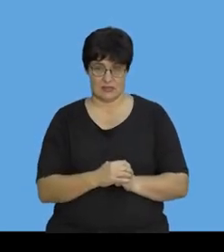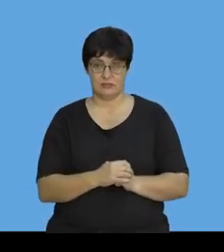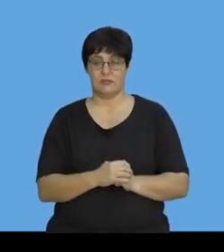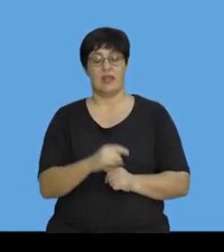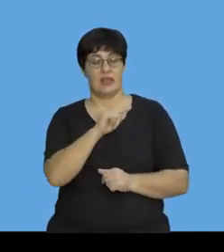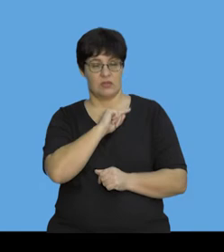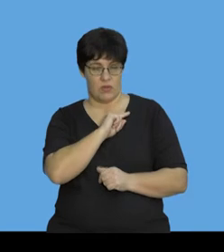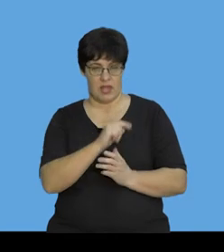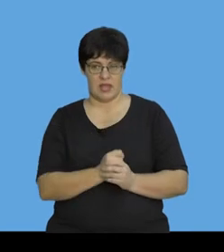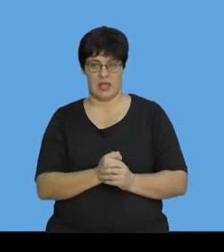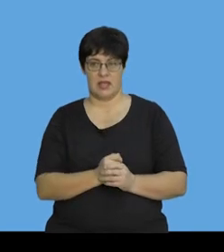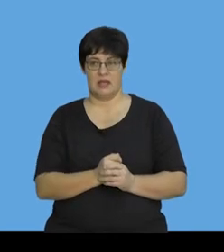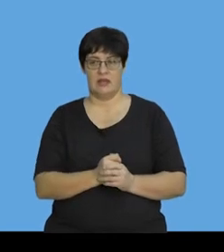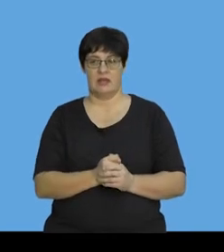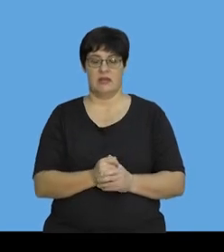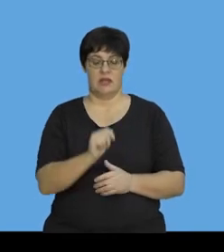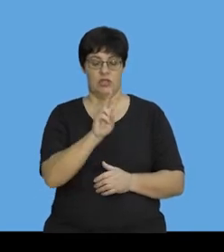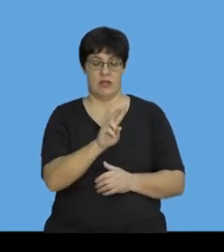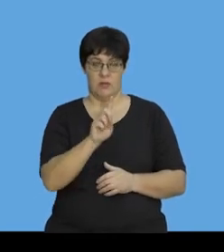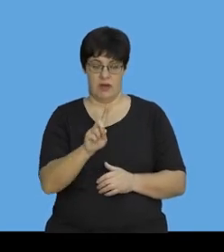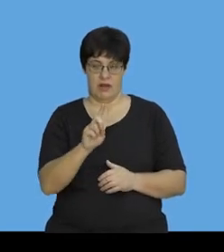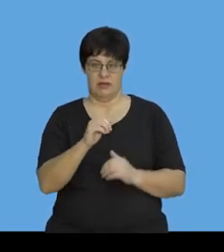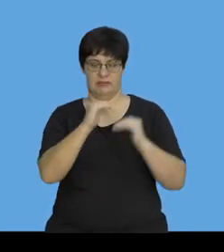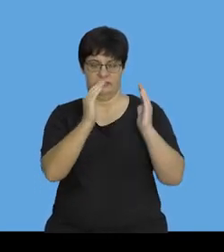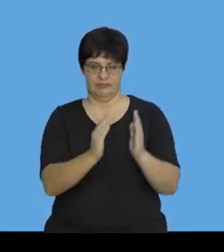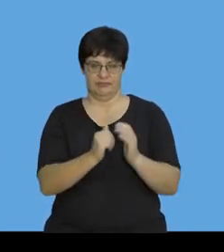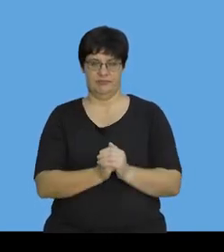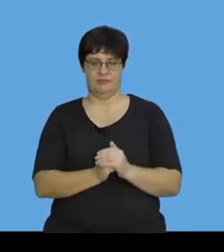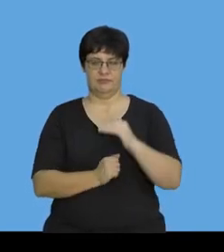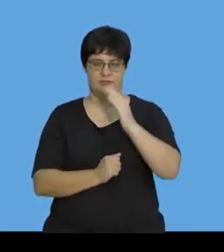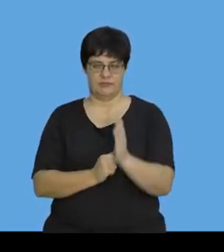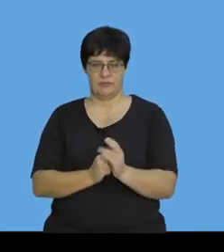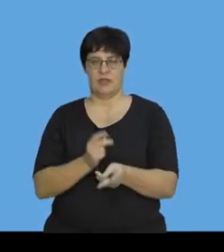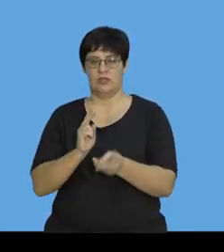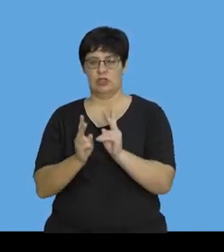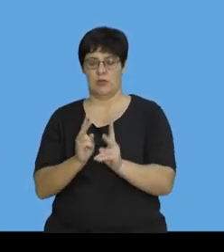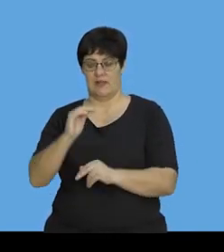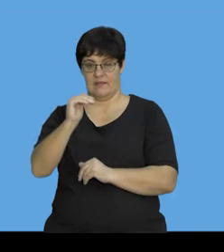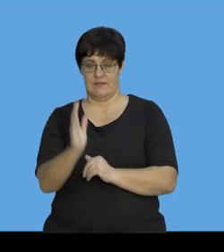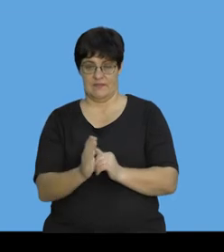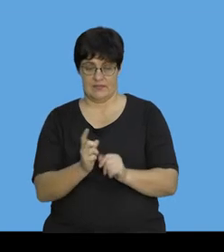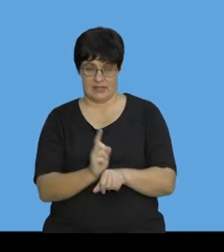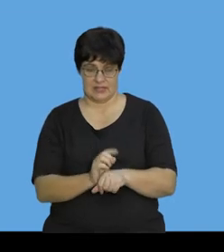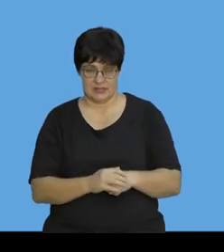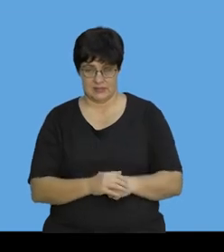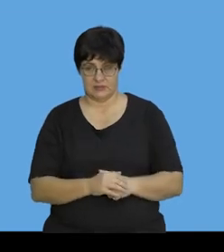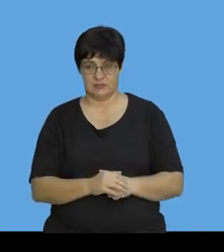Therefore, I'm now going to put in that I've got 21 newtons for 12 seconds.